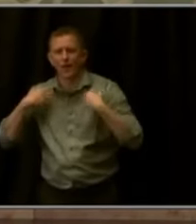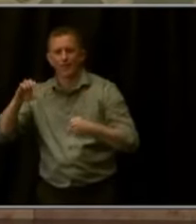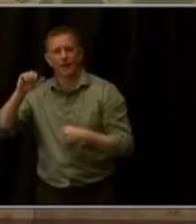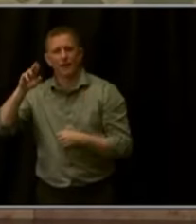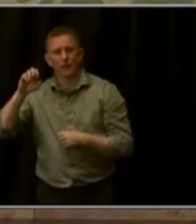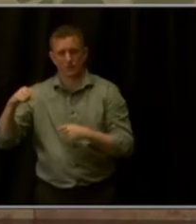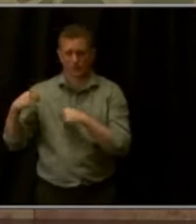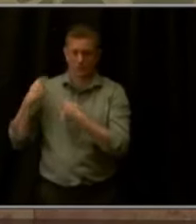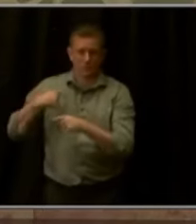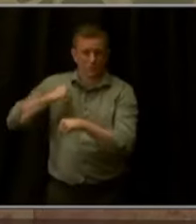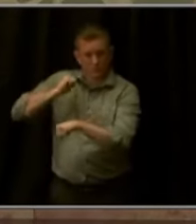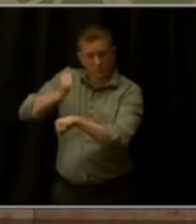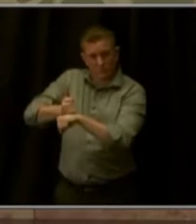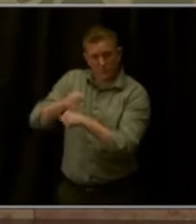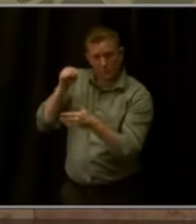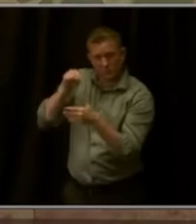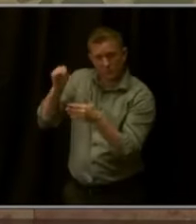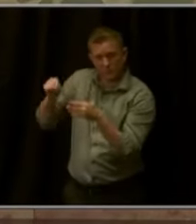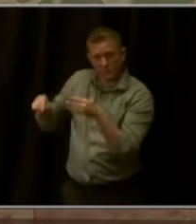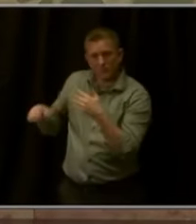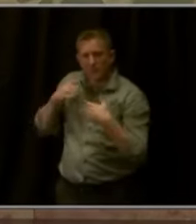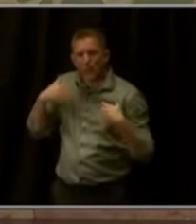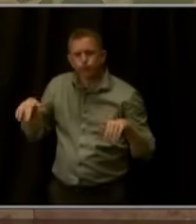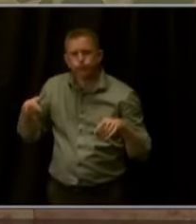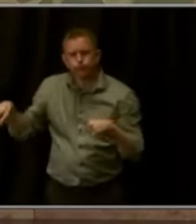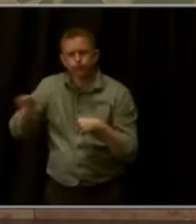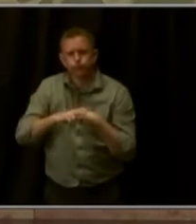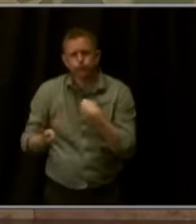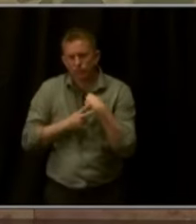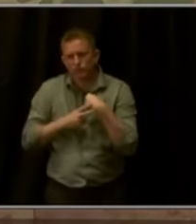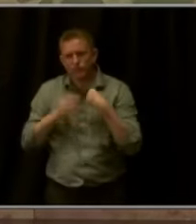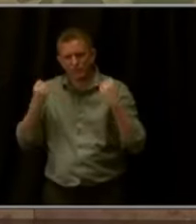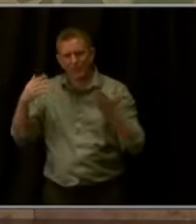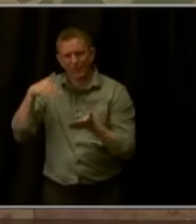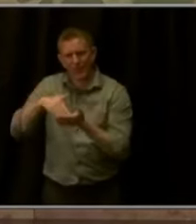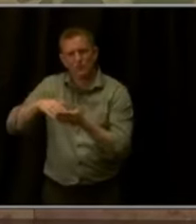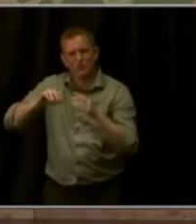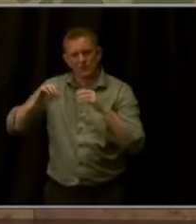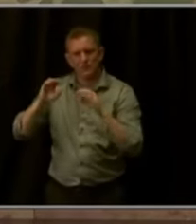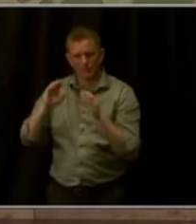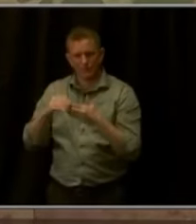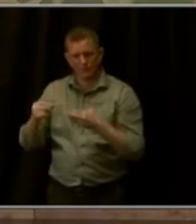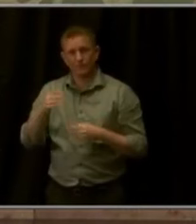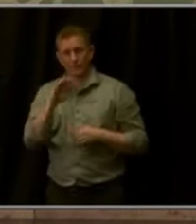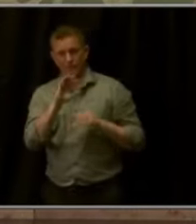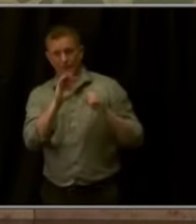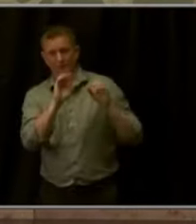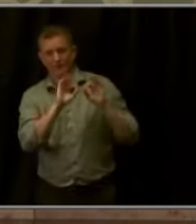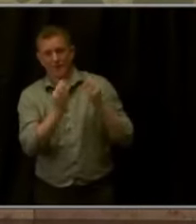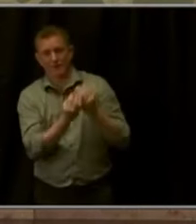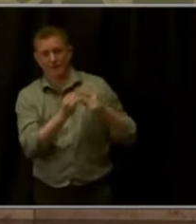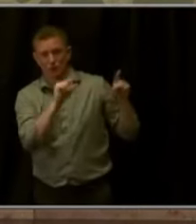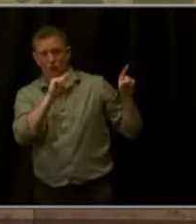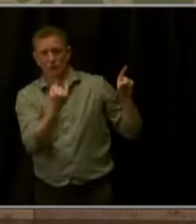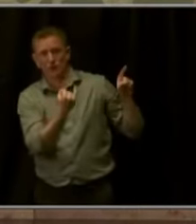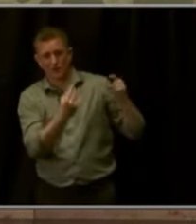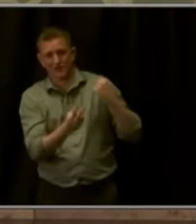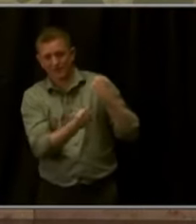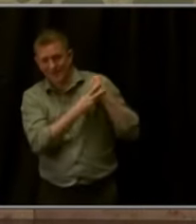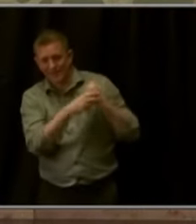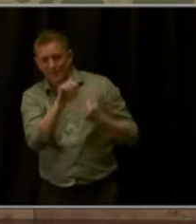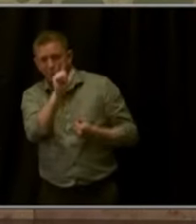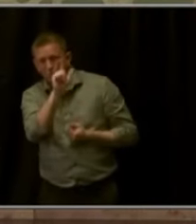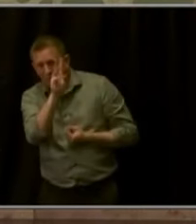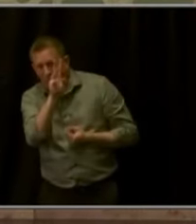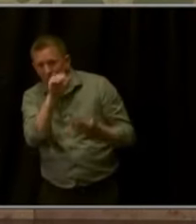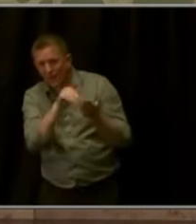saved thousands of dollars for families. A family of four in Grand Junction has saved nearly $26,000 since 2020. Thanks to